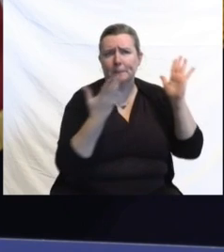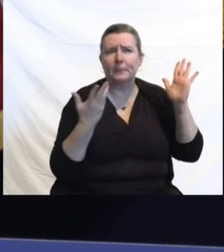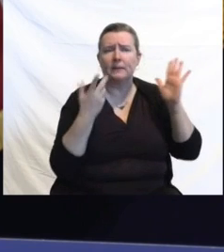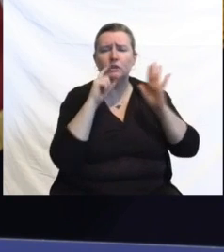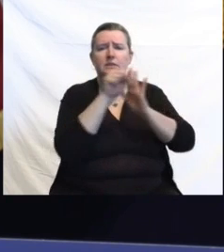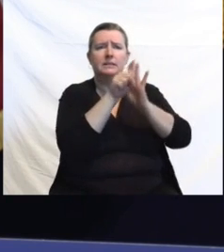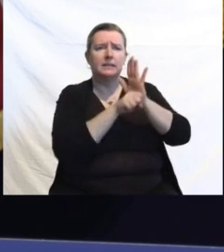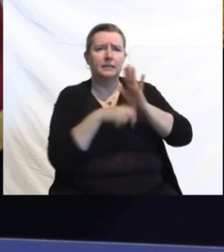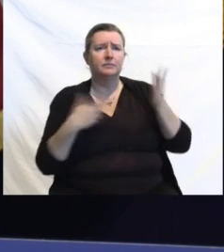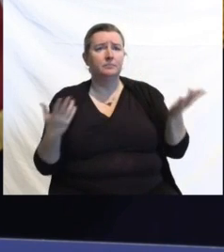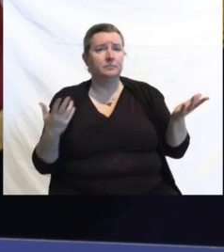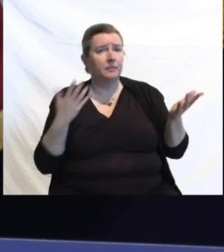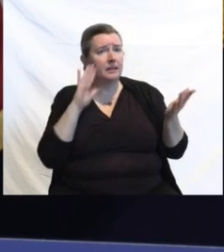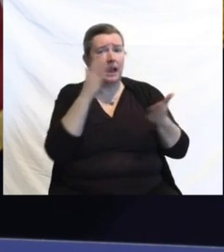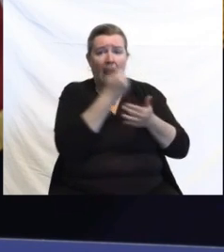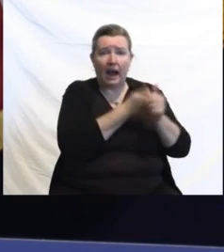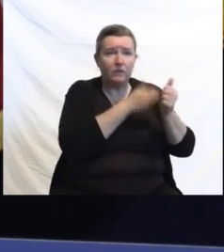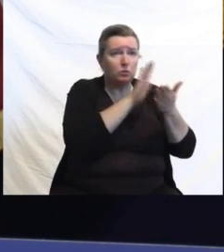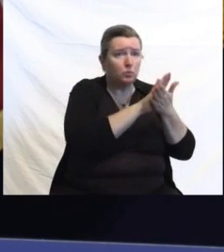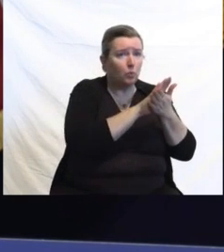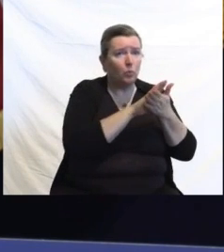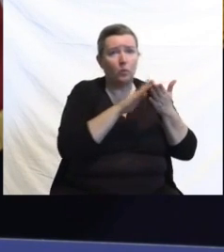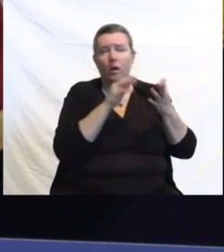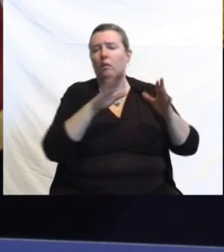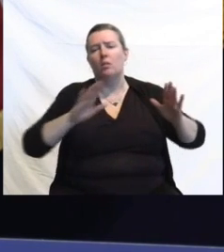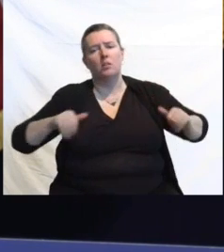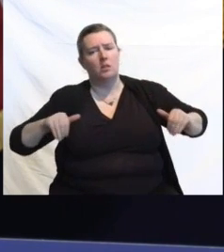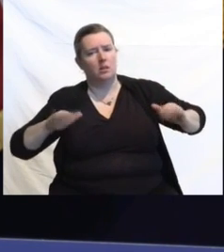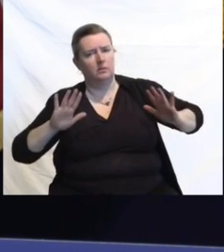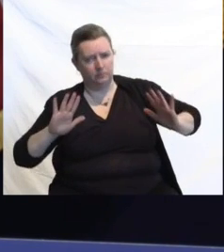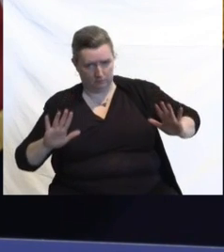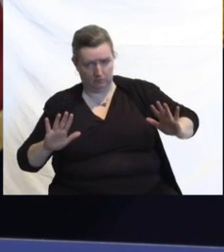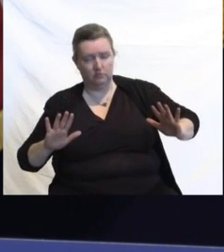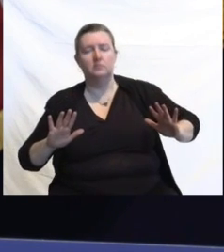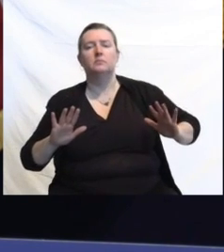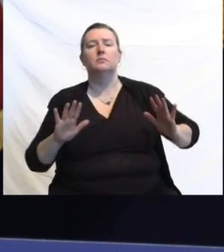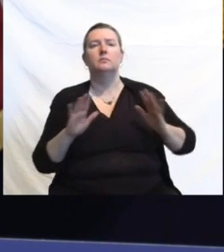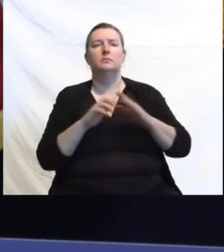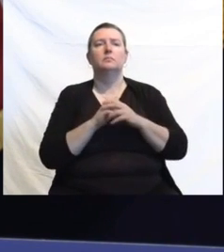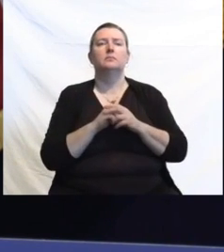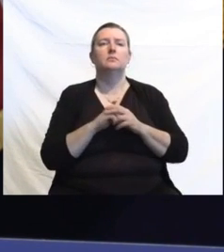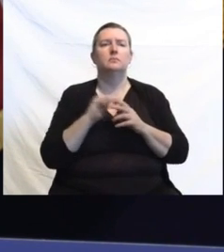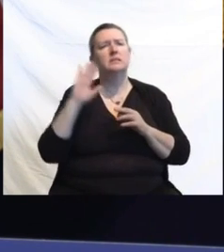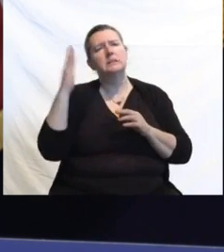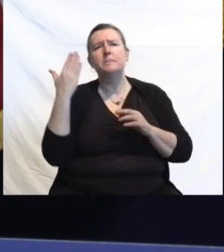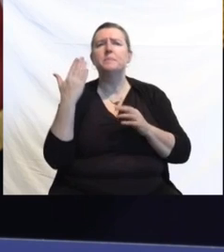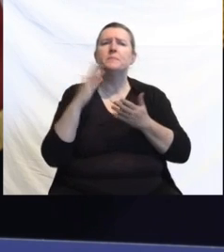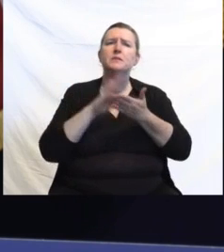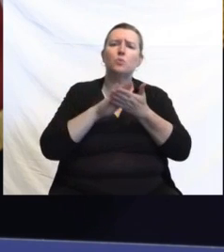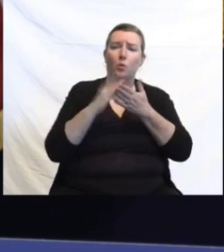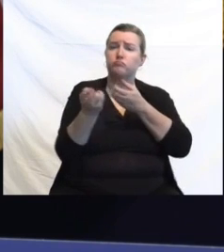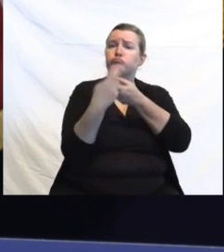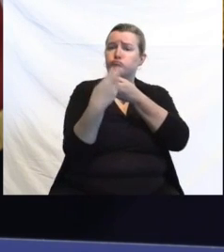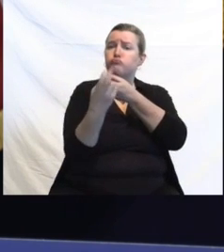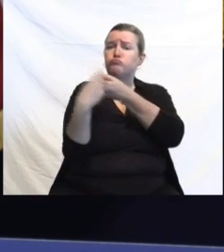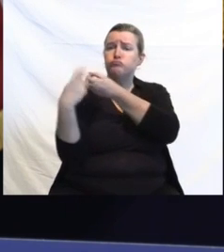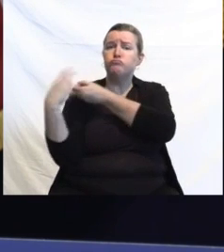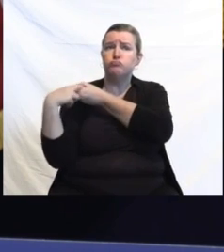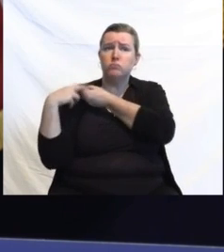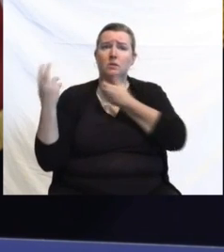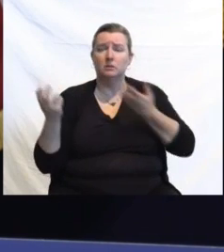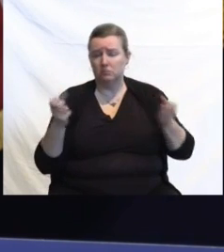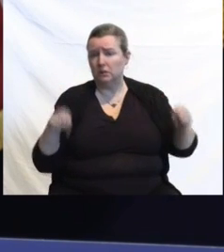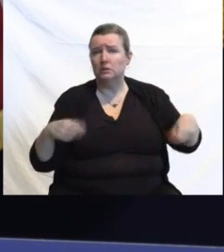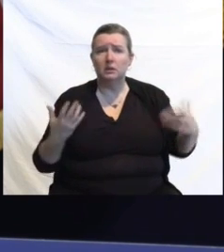single school reporting at this time as the governor had mentioned, know, we're anticipating that more schools will enroll. But, you know, for the purpose of